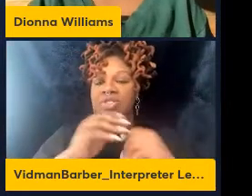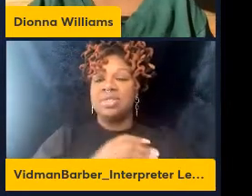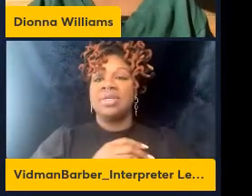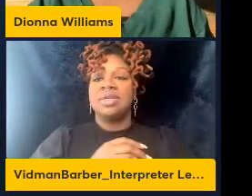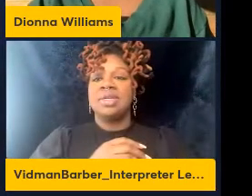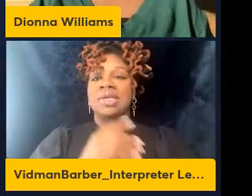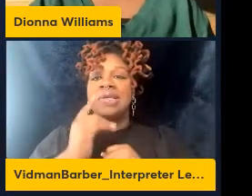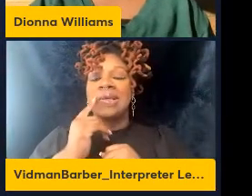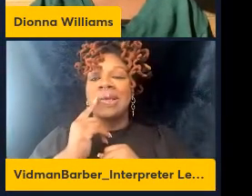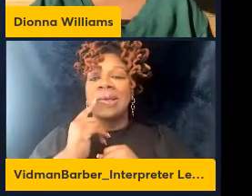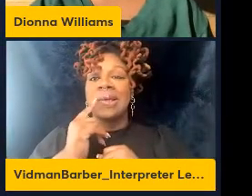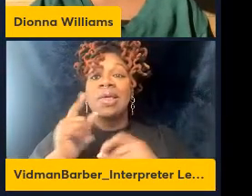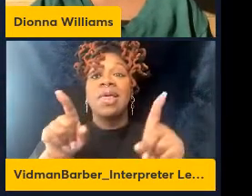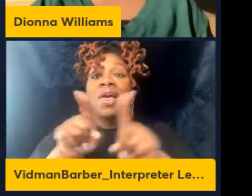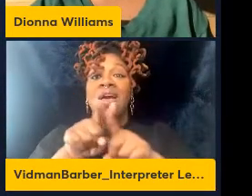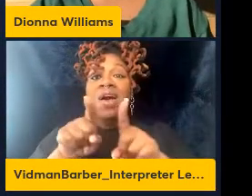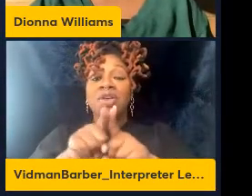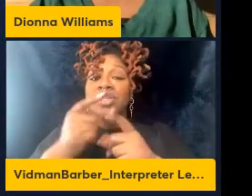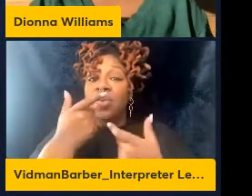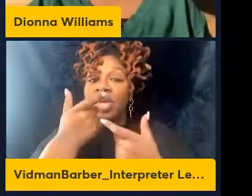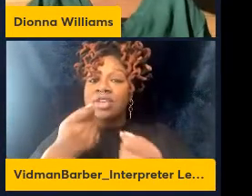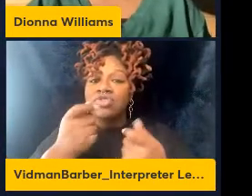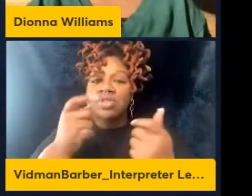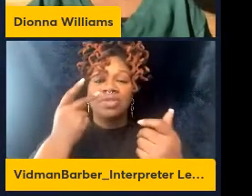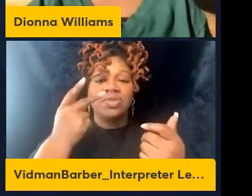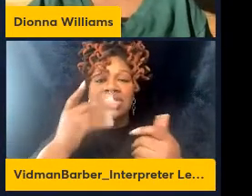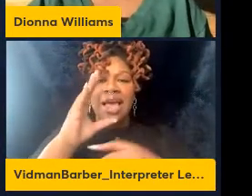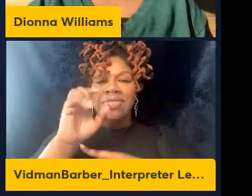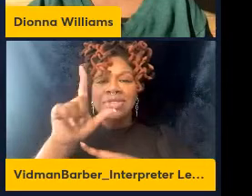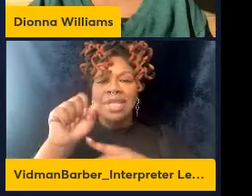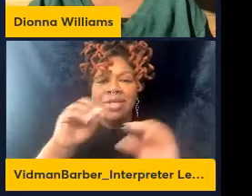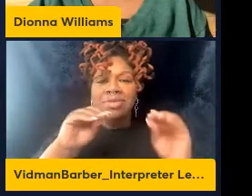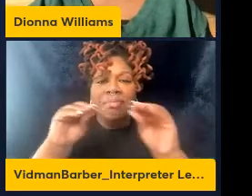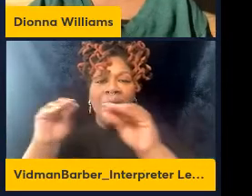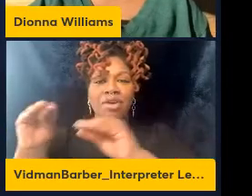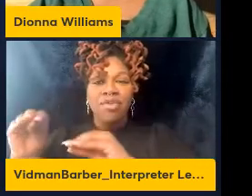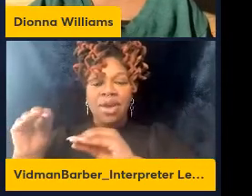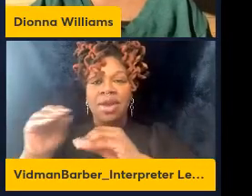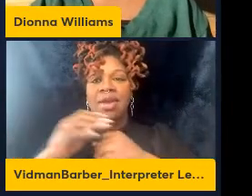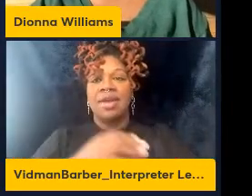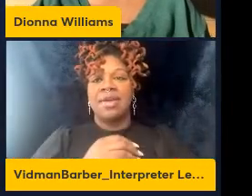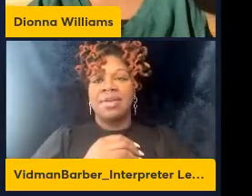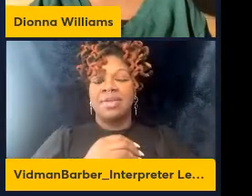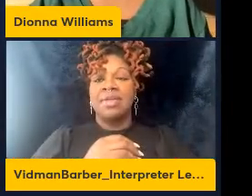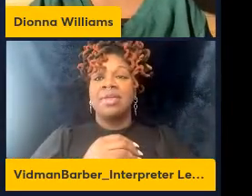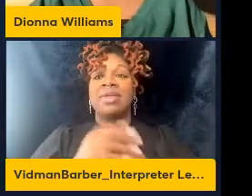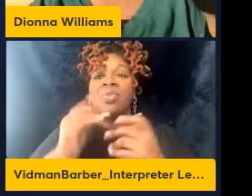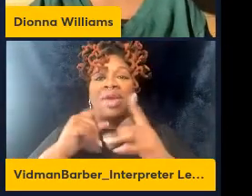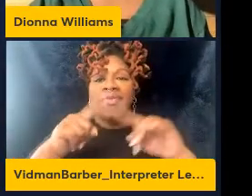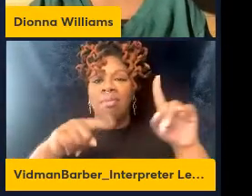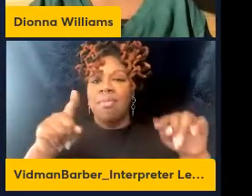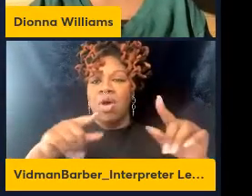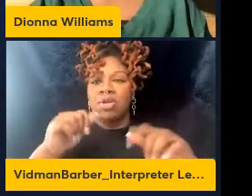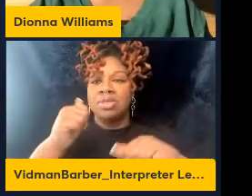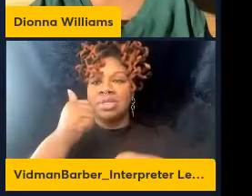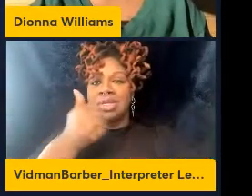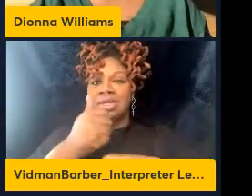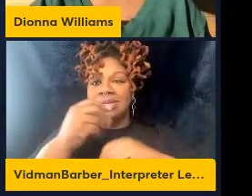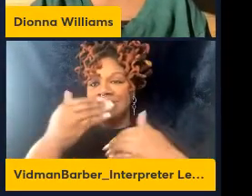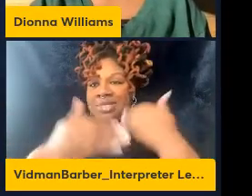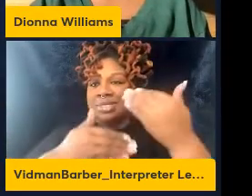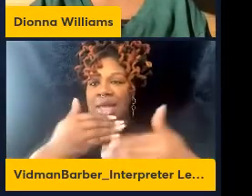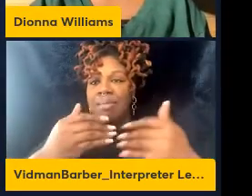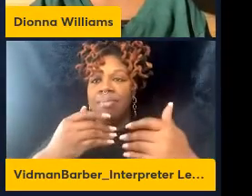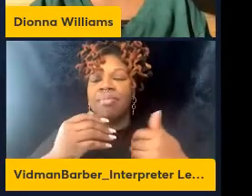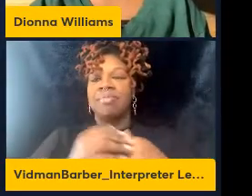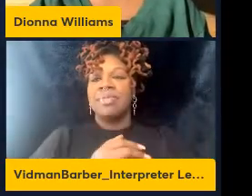We're really interested in seeing how these cells migrate, which is facilitated by a multi-step process where the cells have to adhere to the bloodline